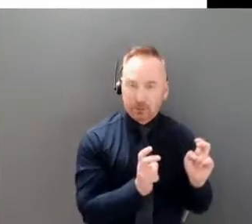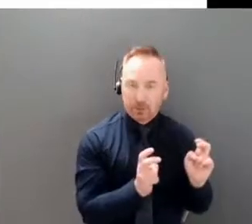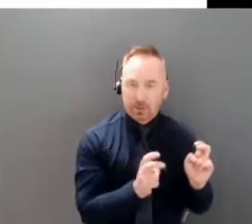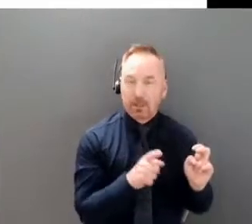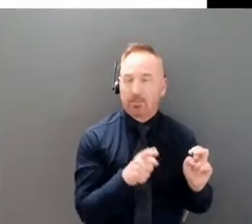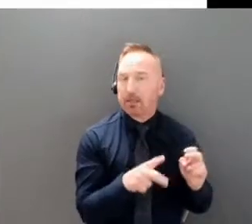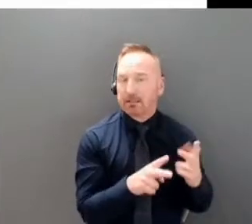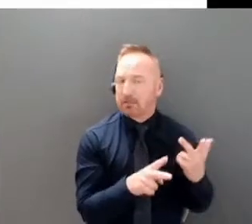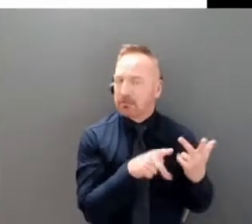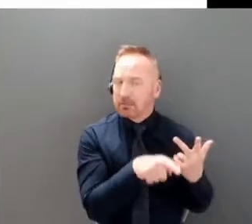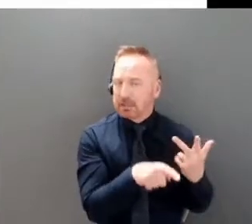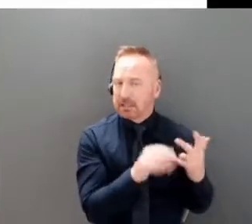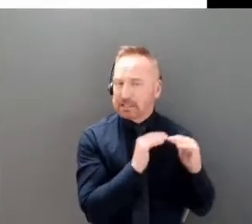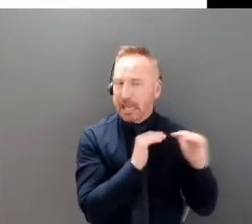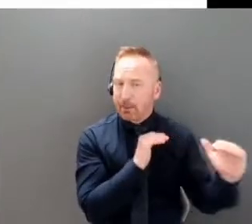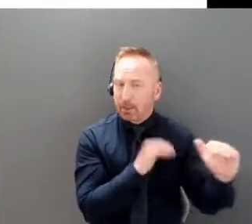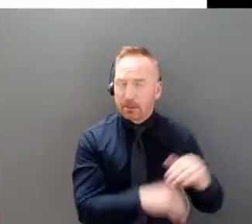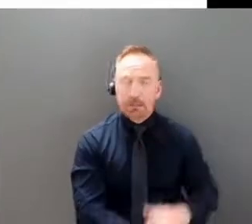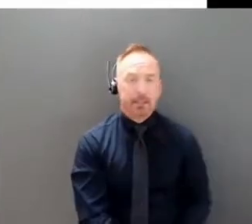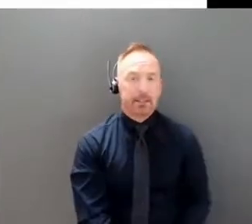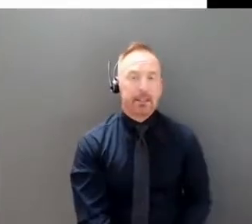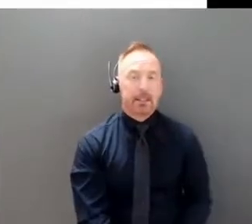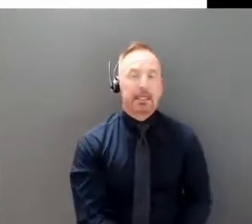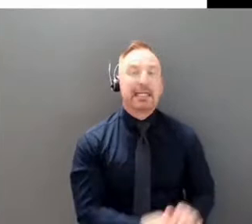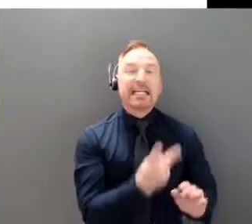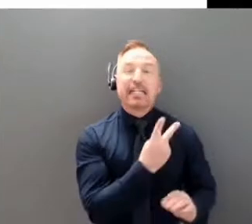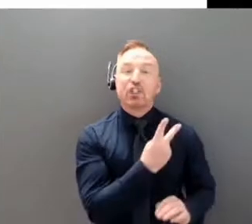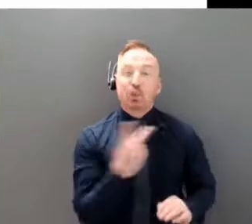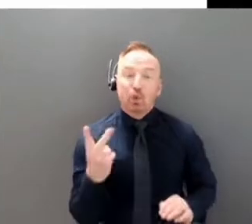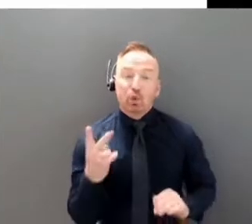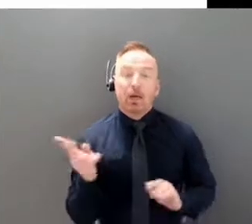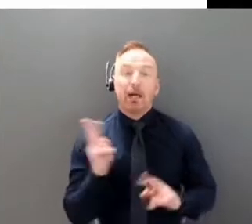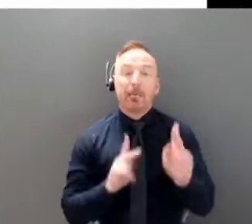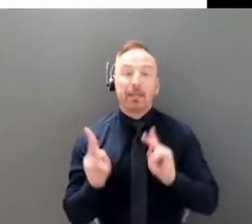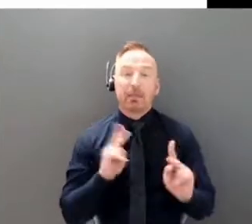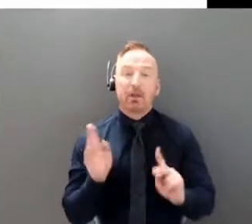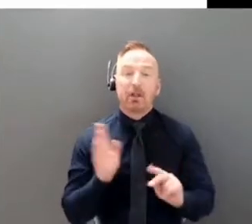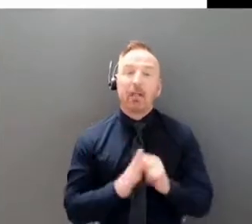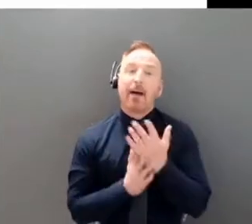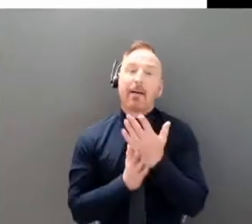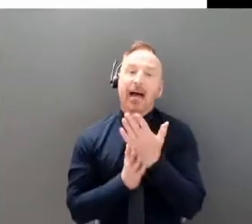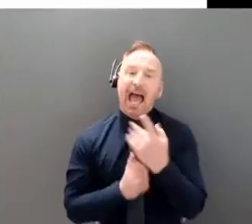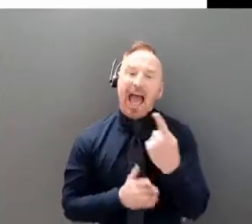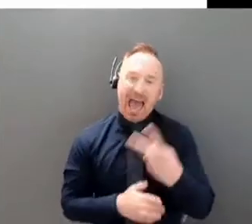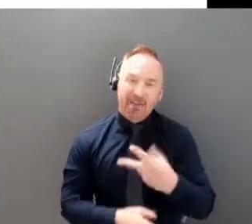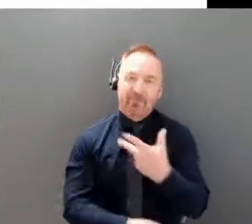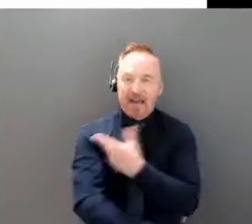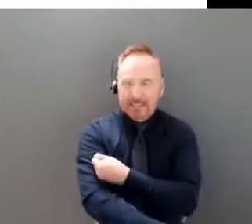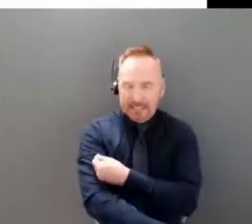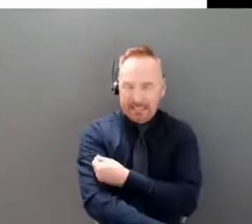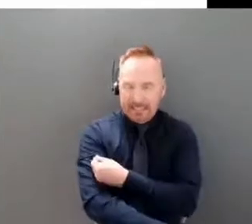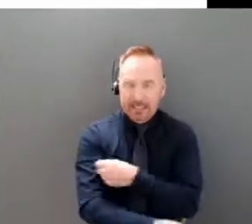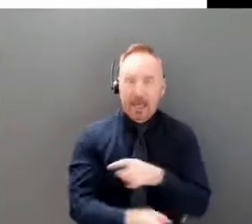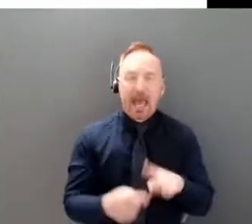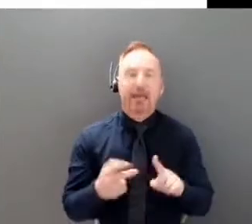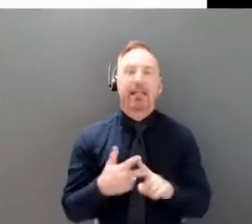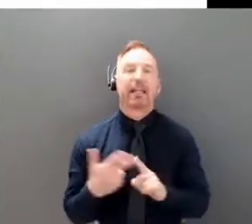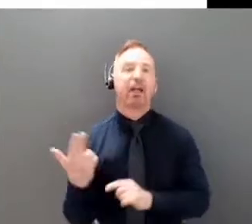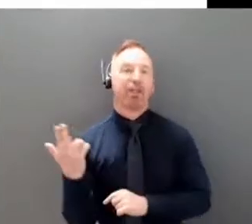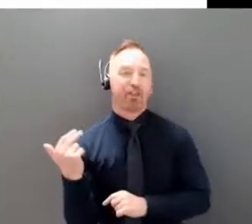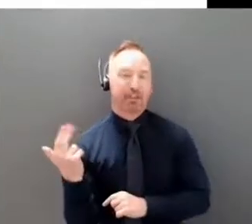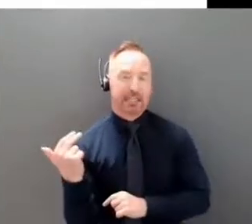had two partially vaccinated, and then we have 13 unvaccinated.